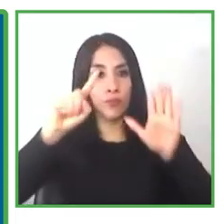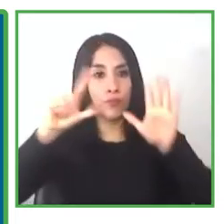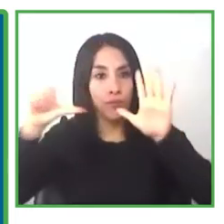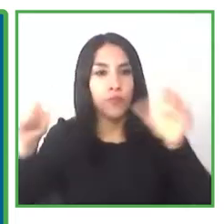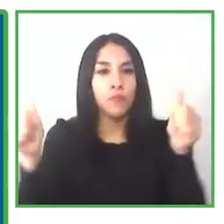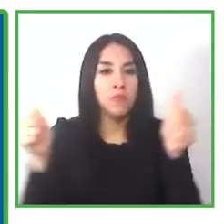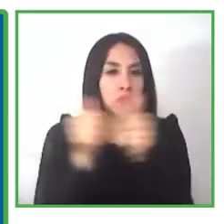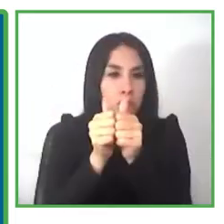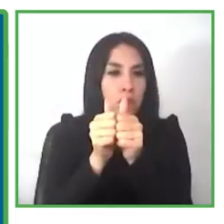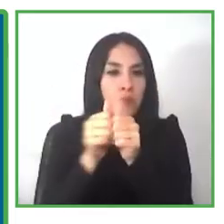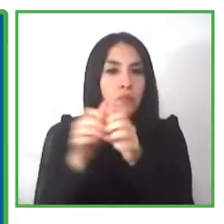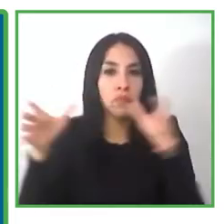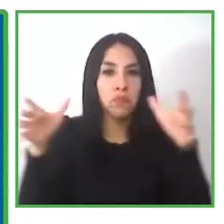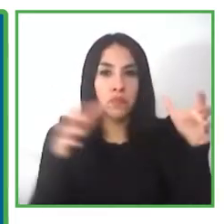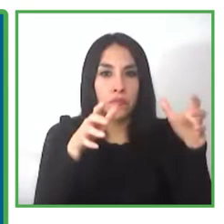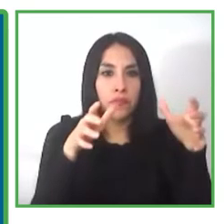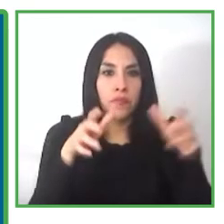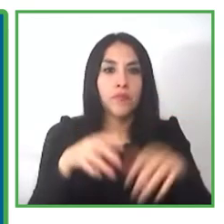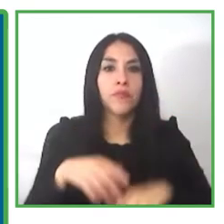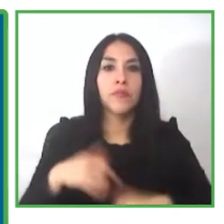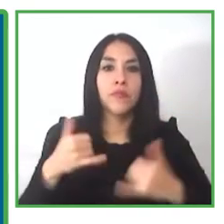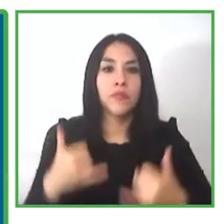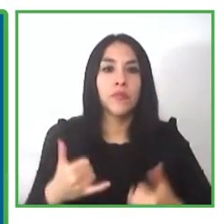introduced the initiative of the national day